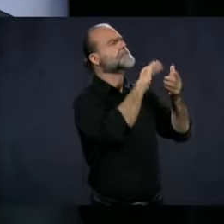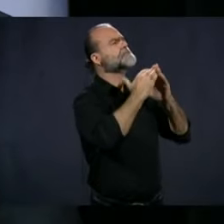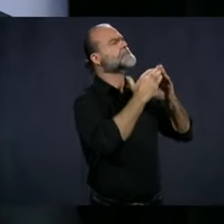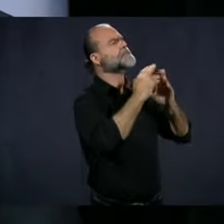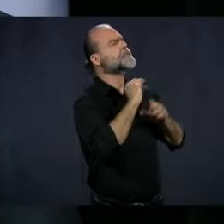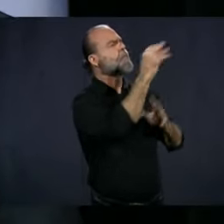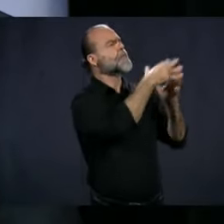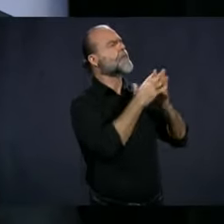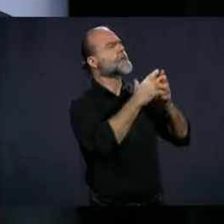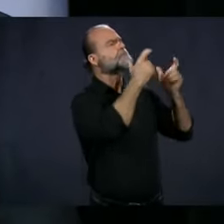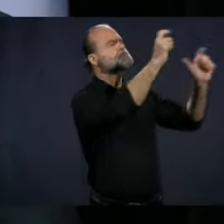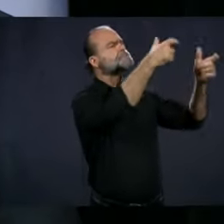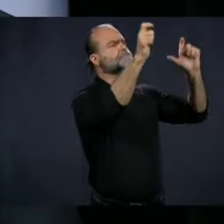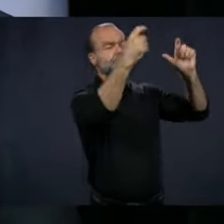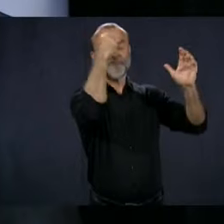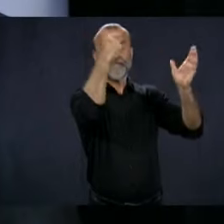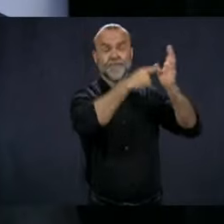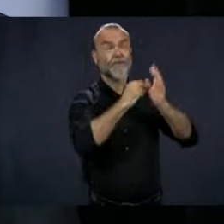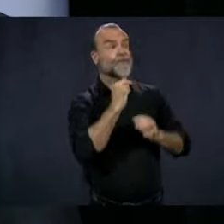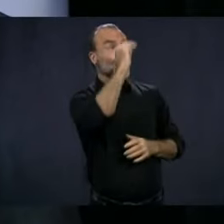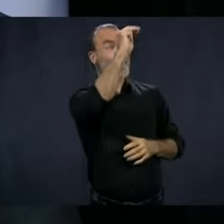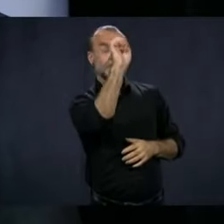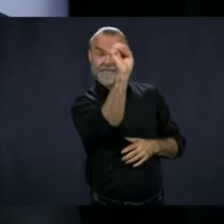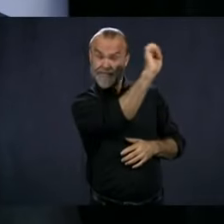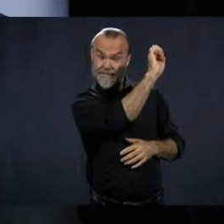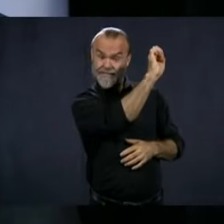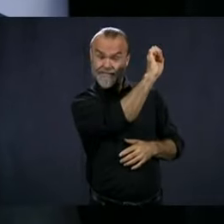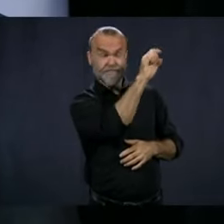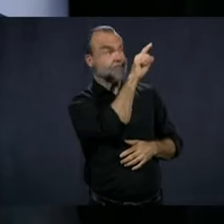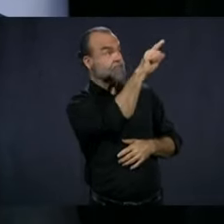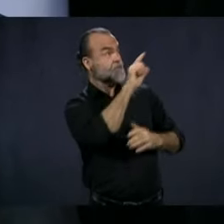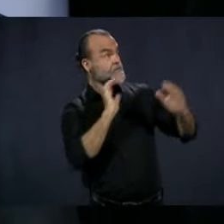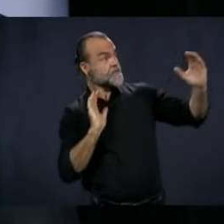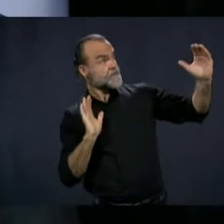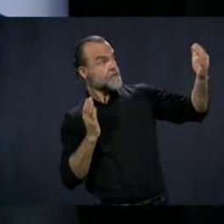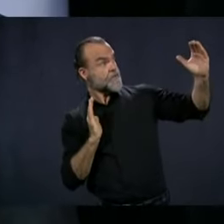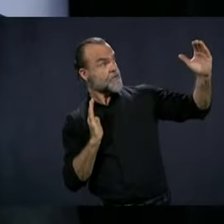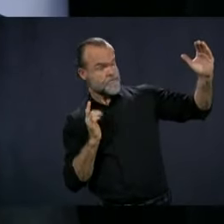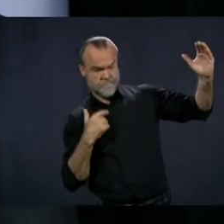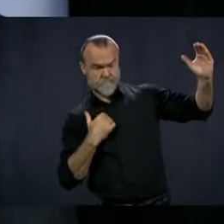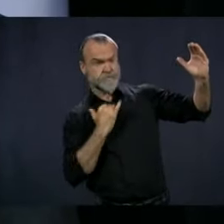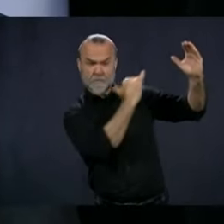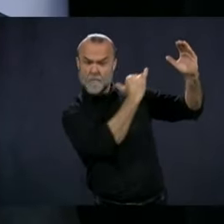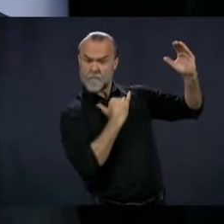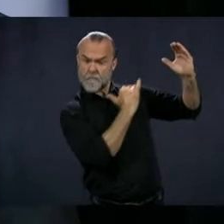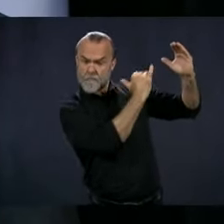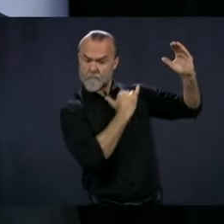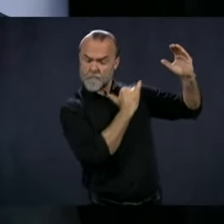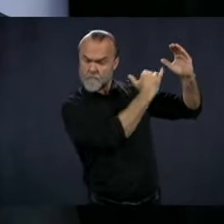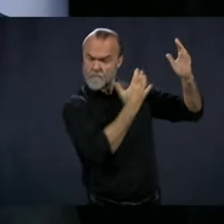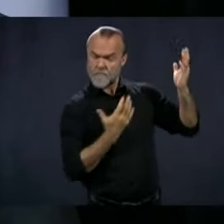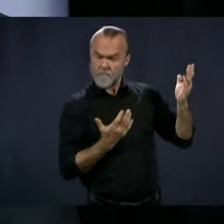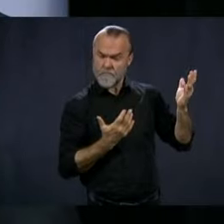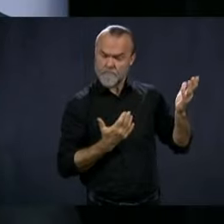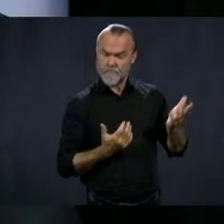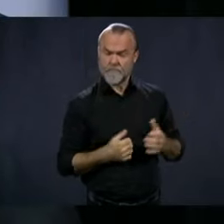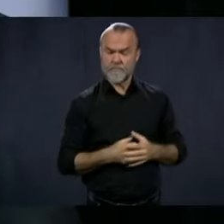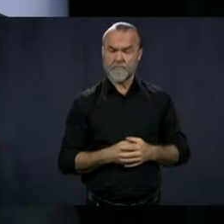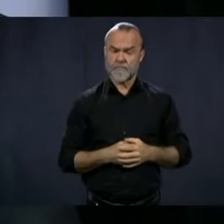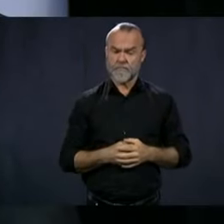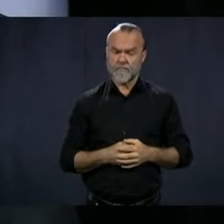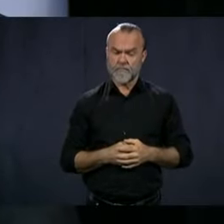northeast of North America, our rates are comparable. So the virus was